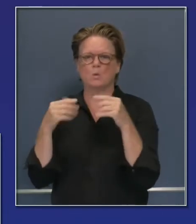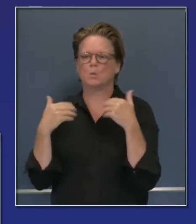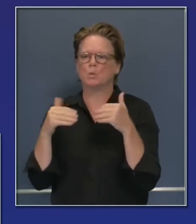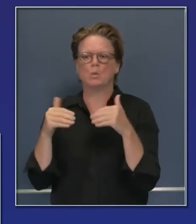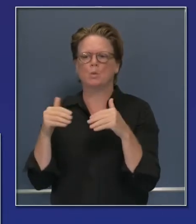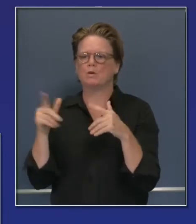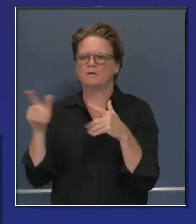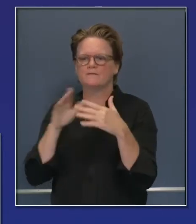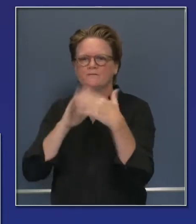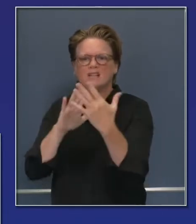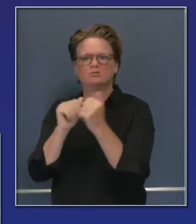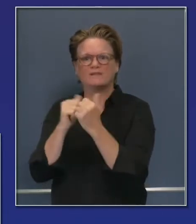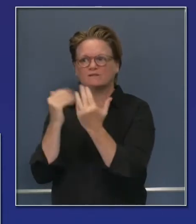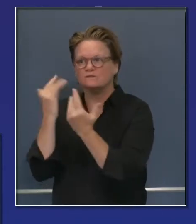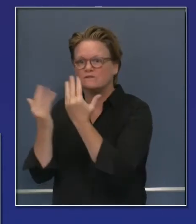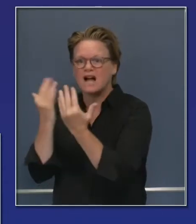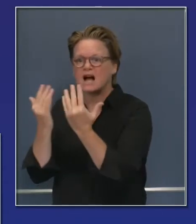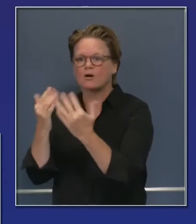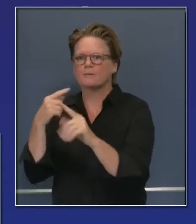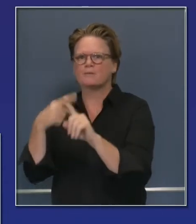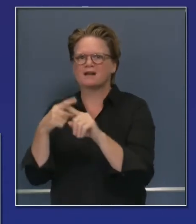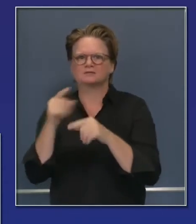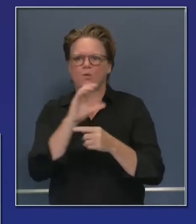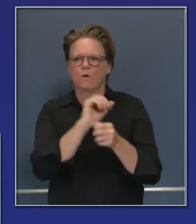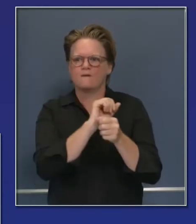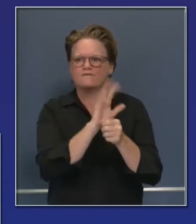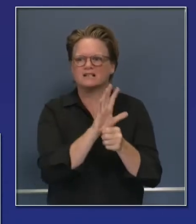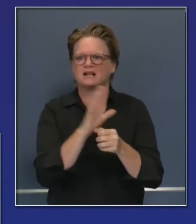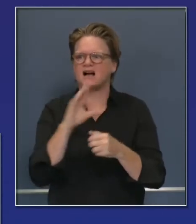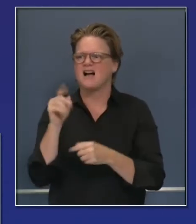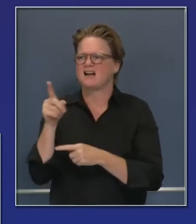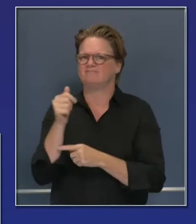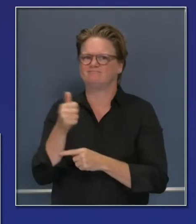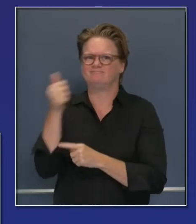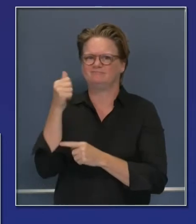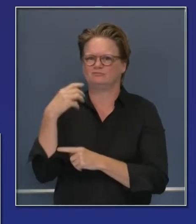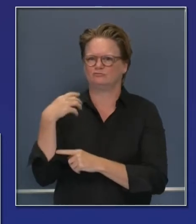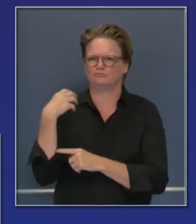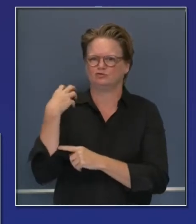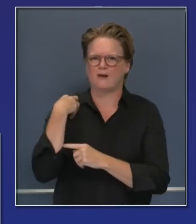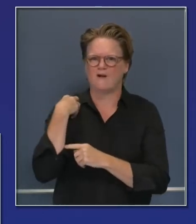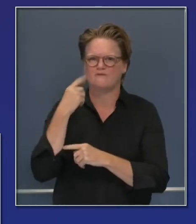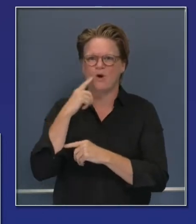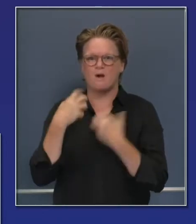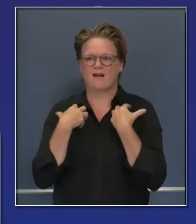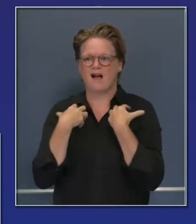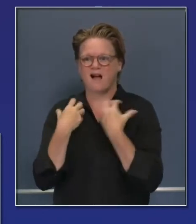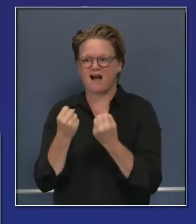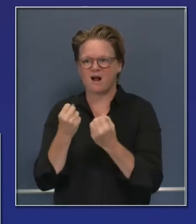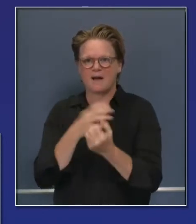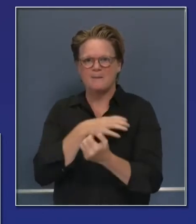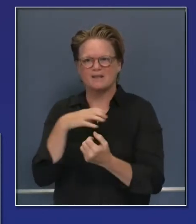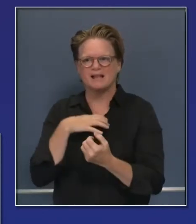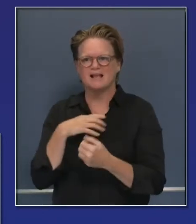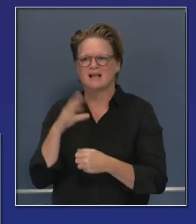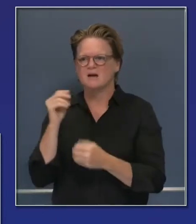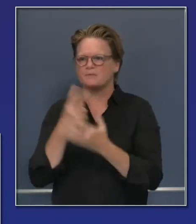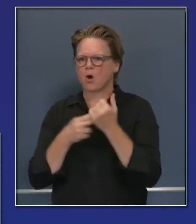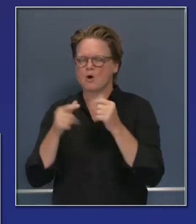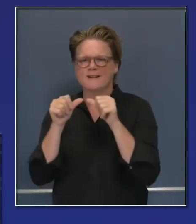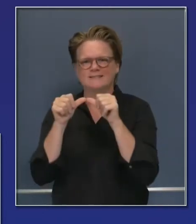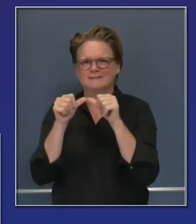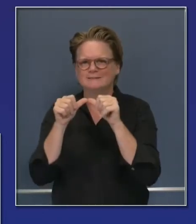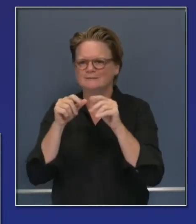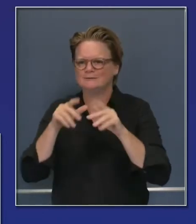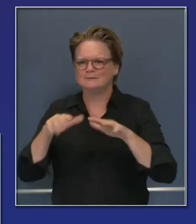their stewardship, and their commitment to this cause of improving testing here in the state of California and helping